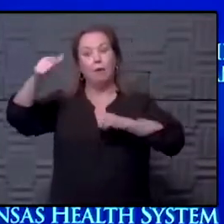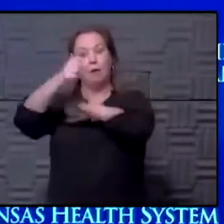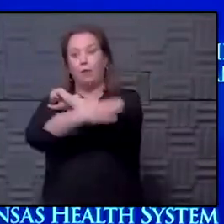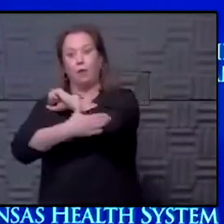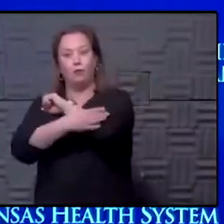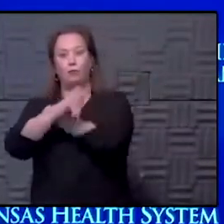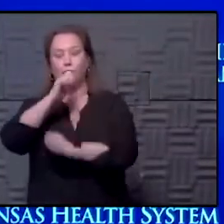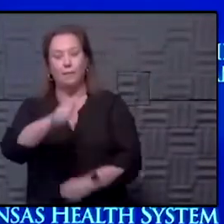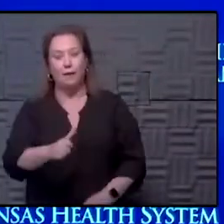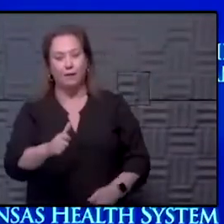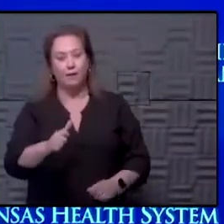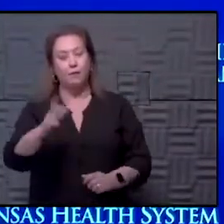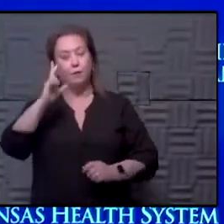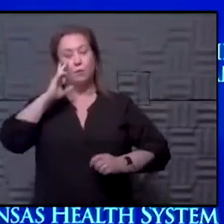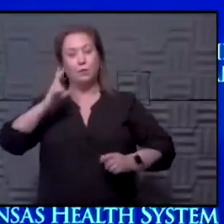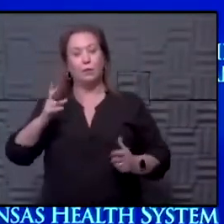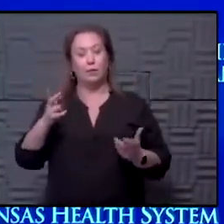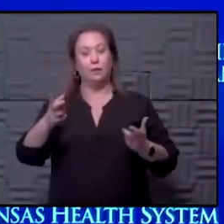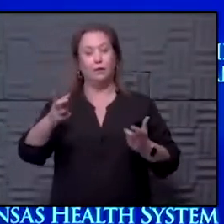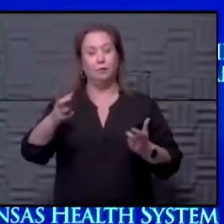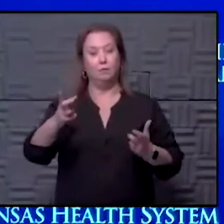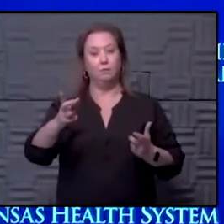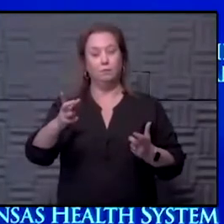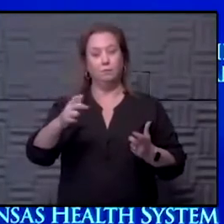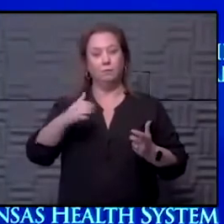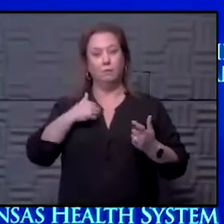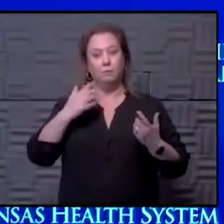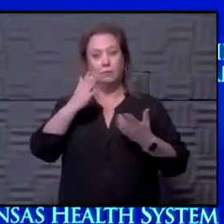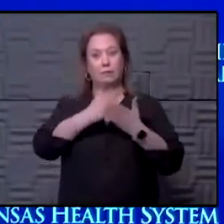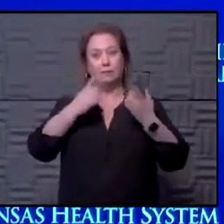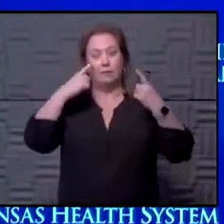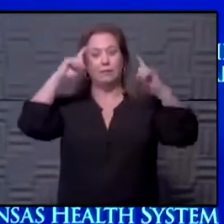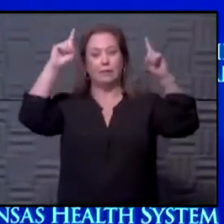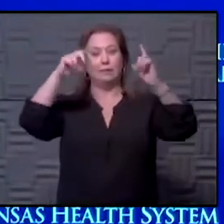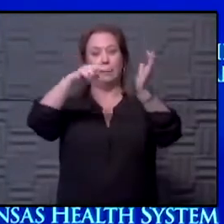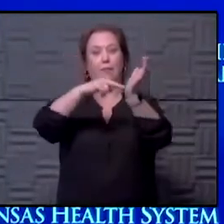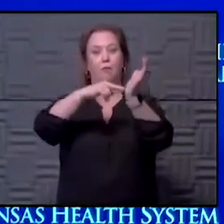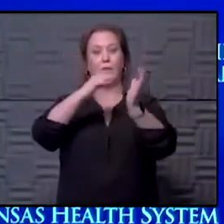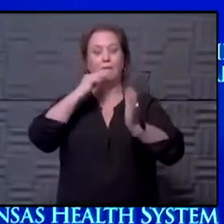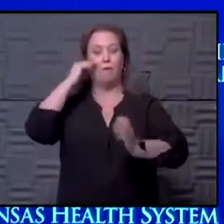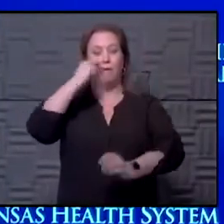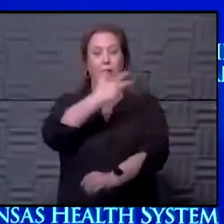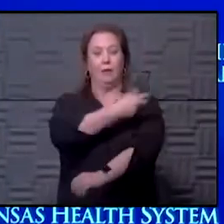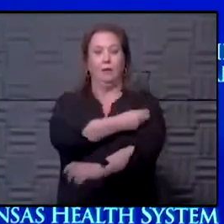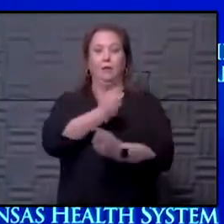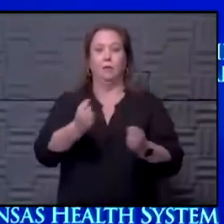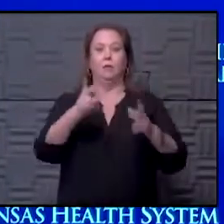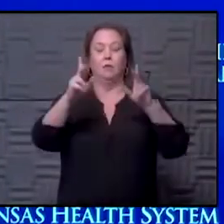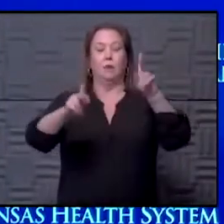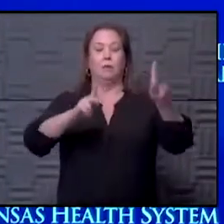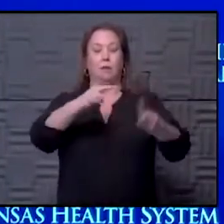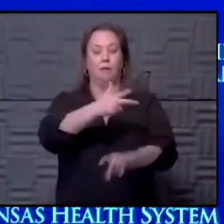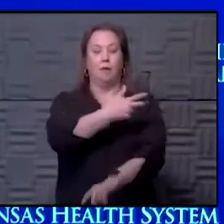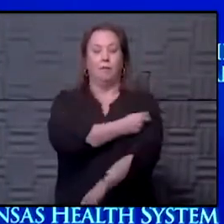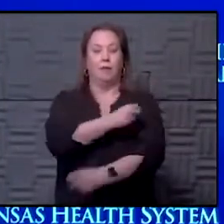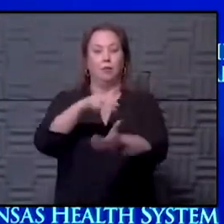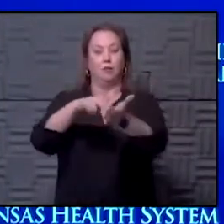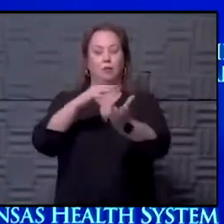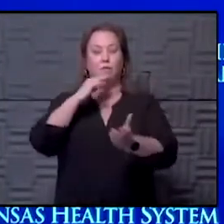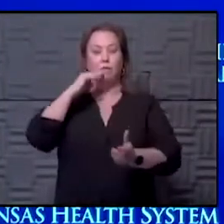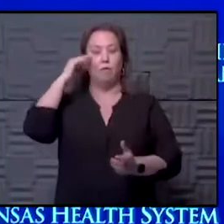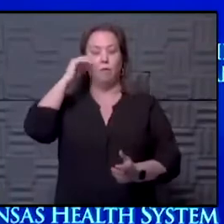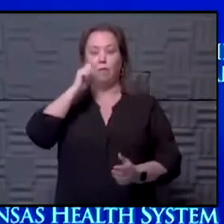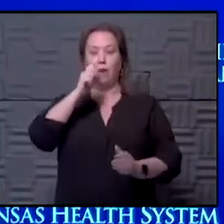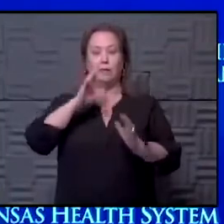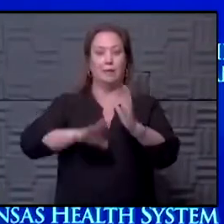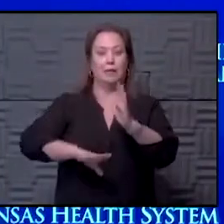part of what we're seeing is that we have had some success, especially in nursing home vaccinations, where so many people are vaccinated and we're not